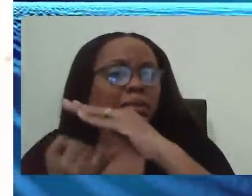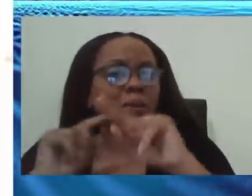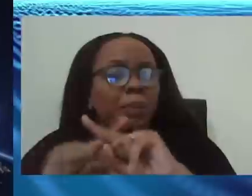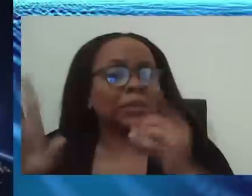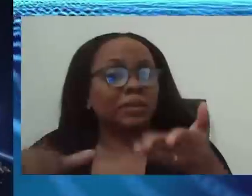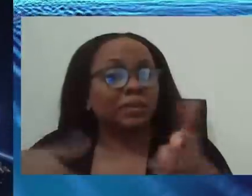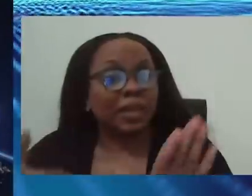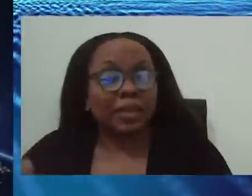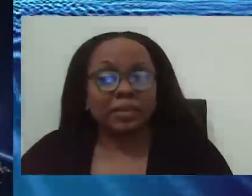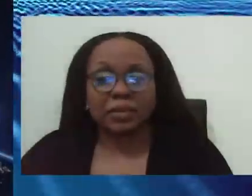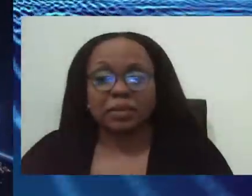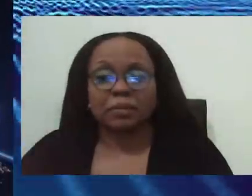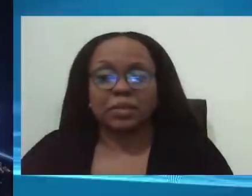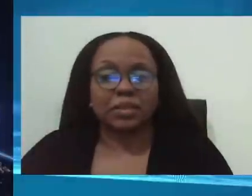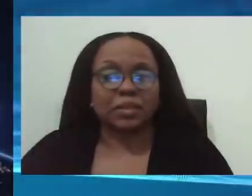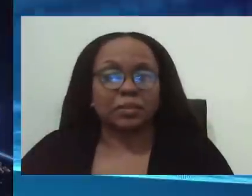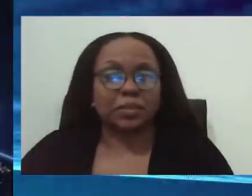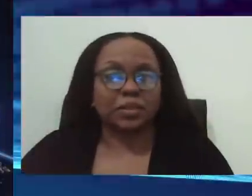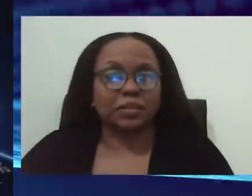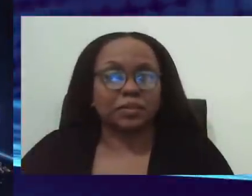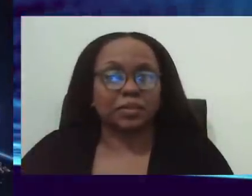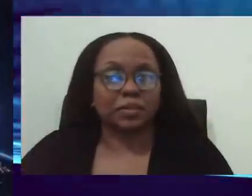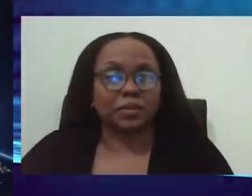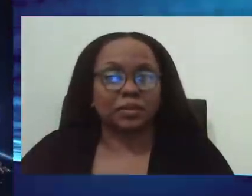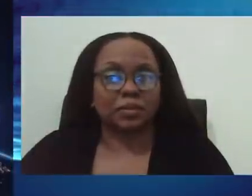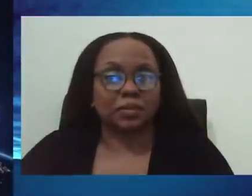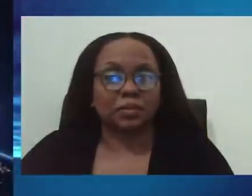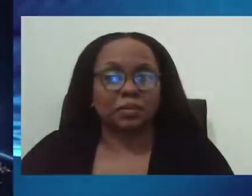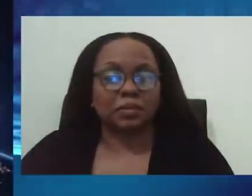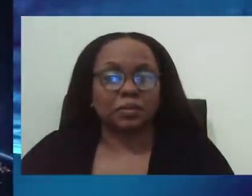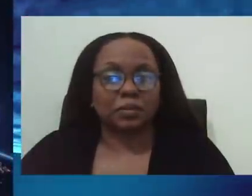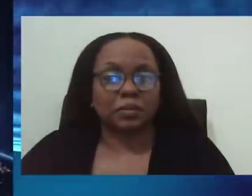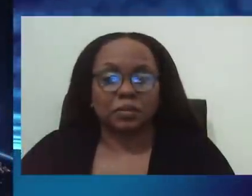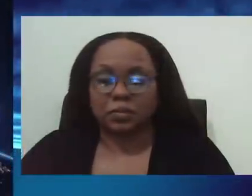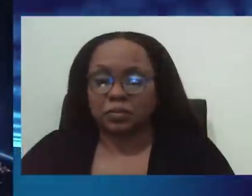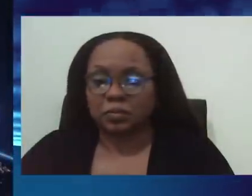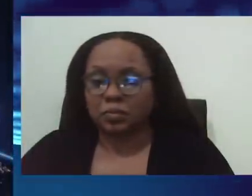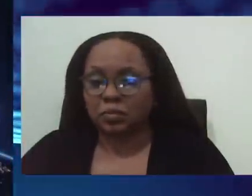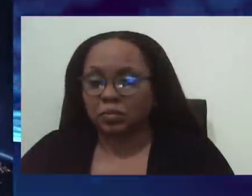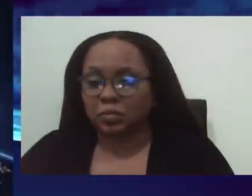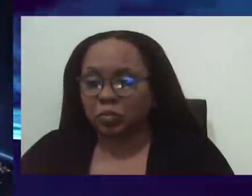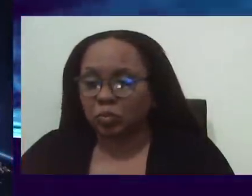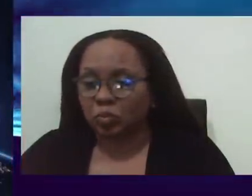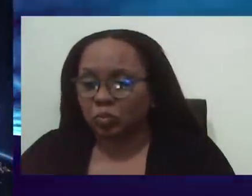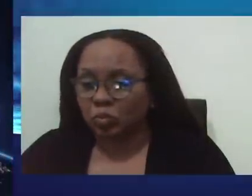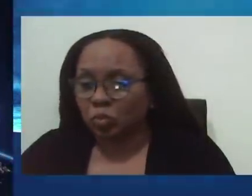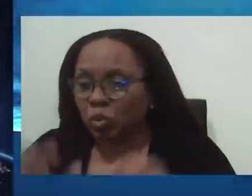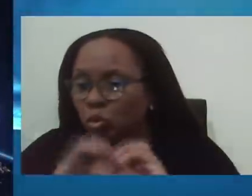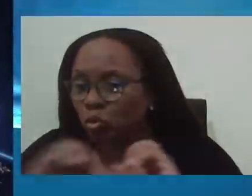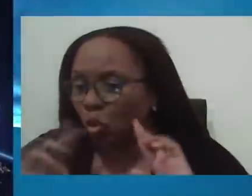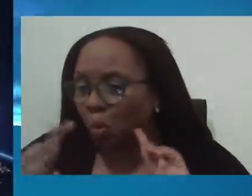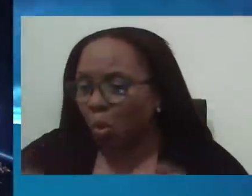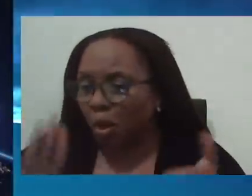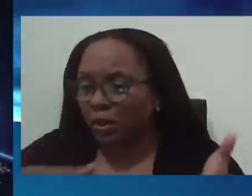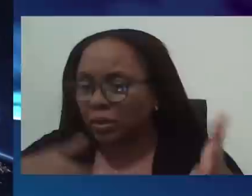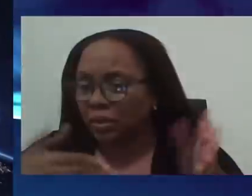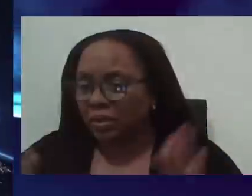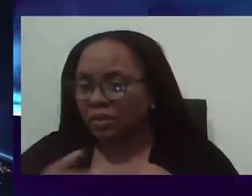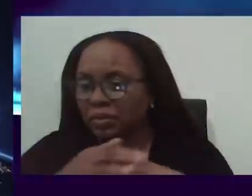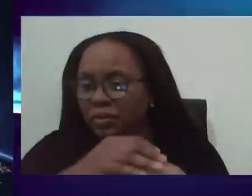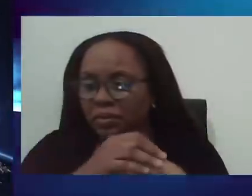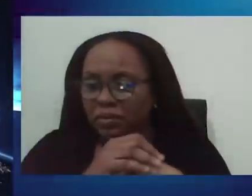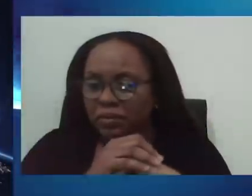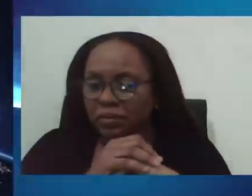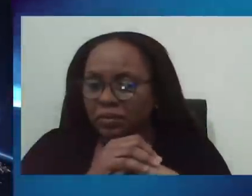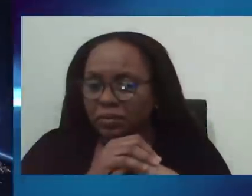Thanks, Randy. That's a good question. We have not had any reported deaths of persons who have entered the program. So there are